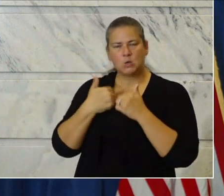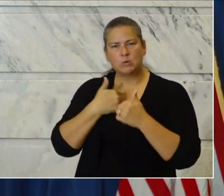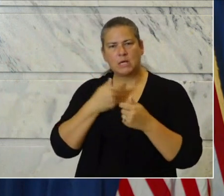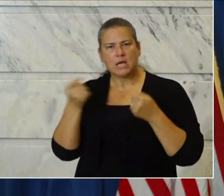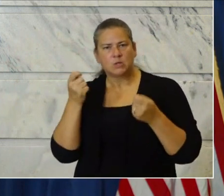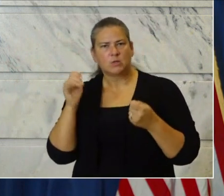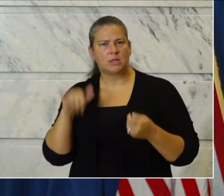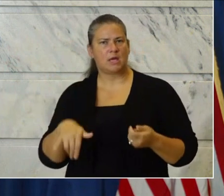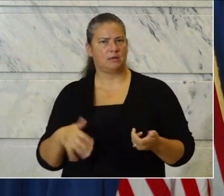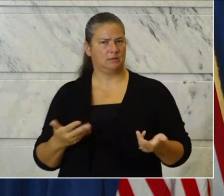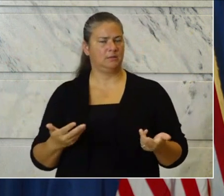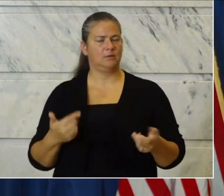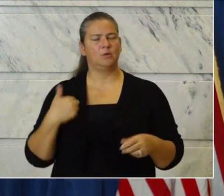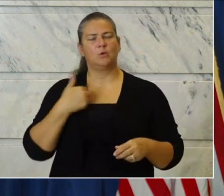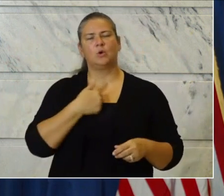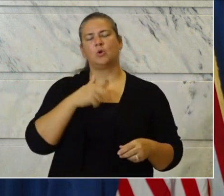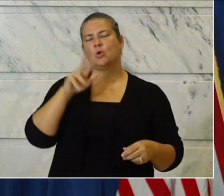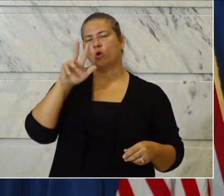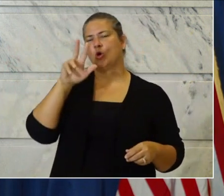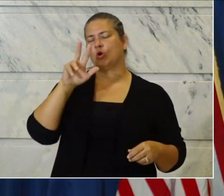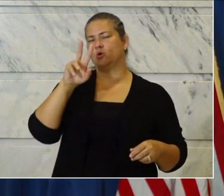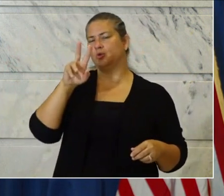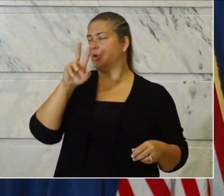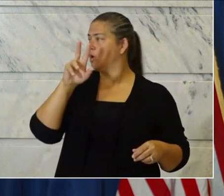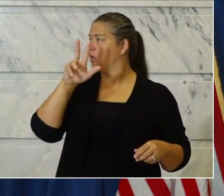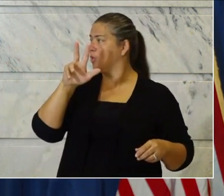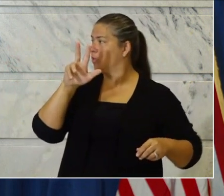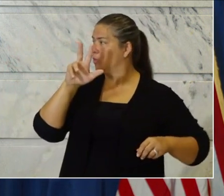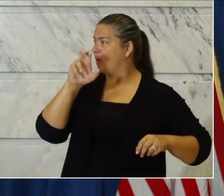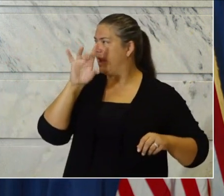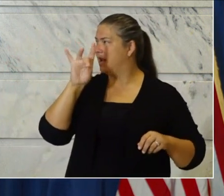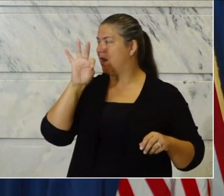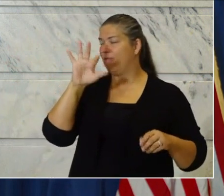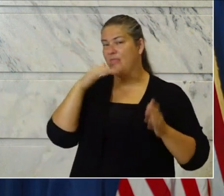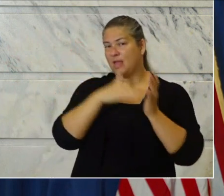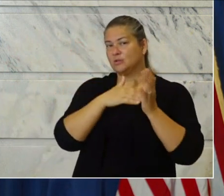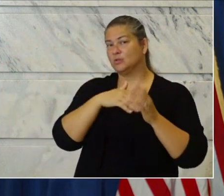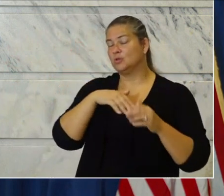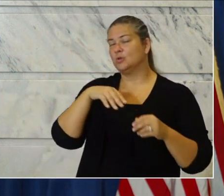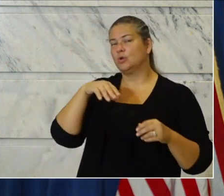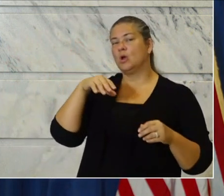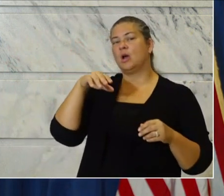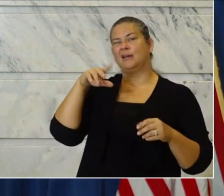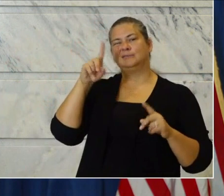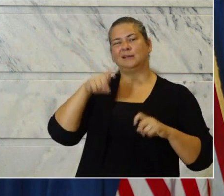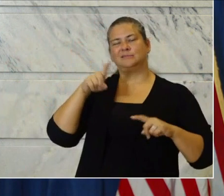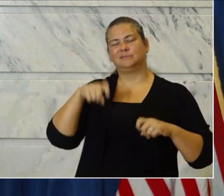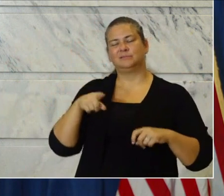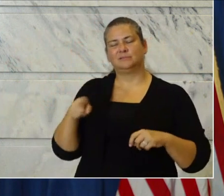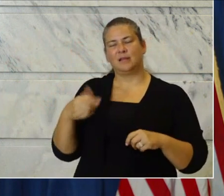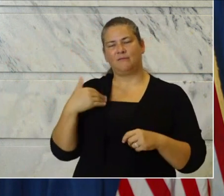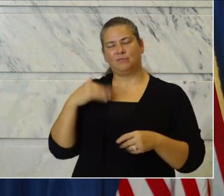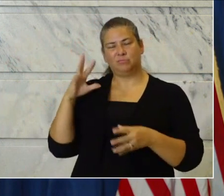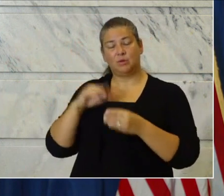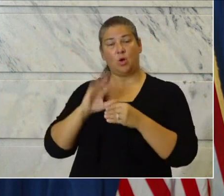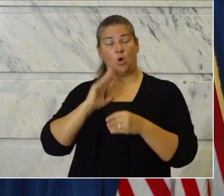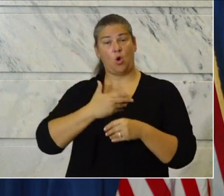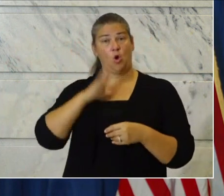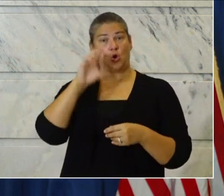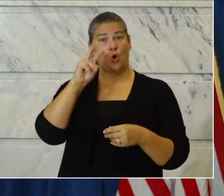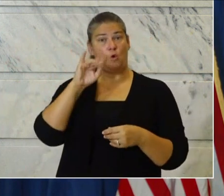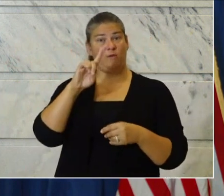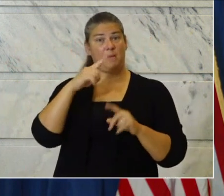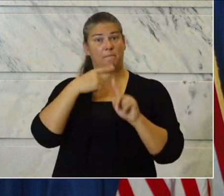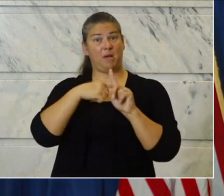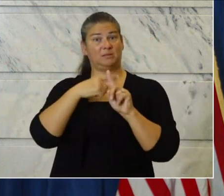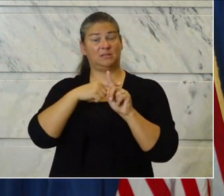,454 tests. Here's our good news of the day. Our COVID positivity rate dropped below